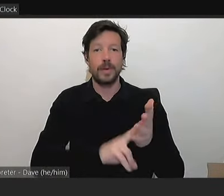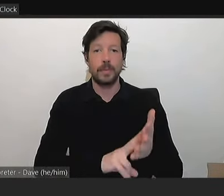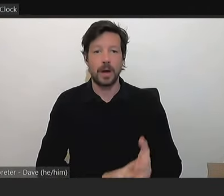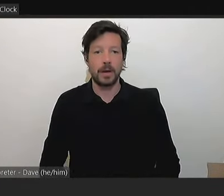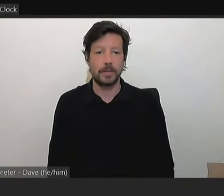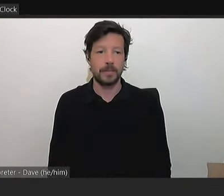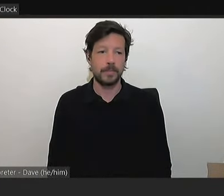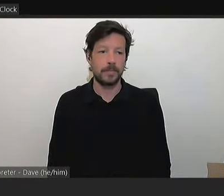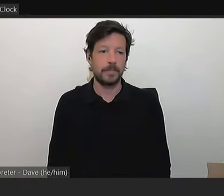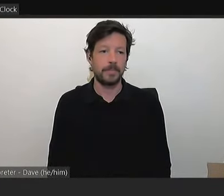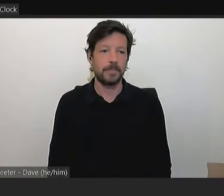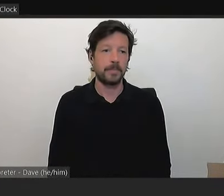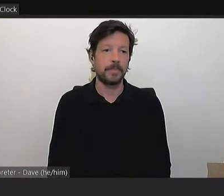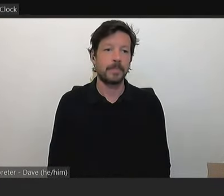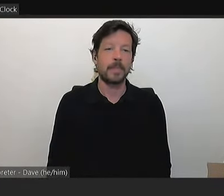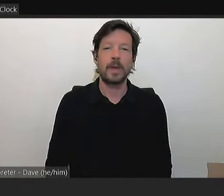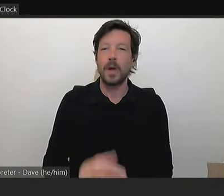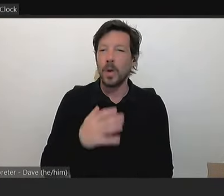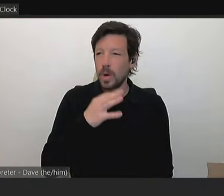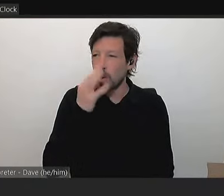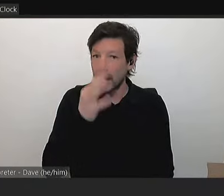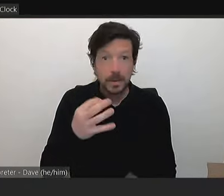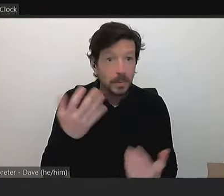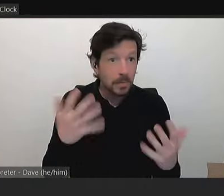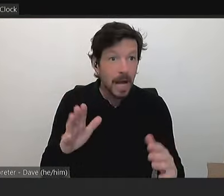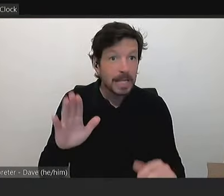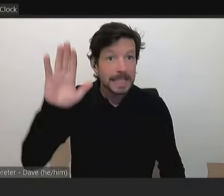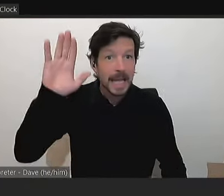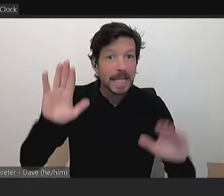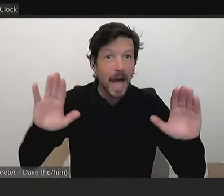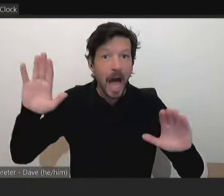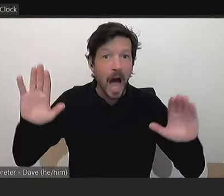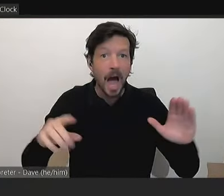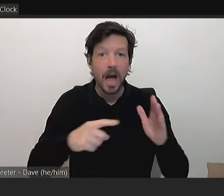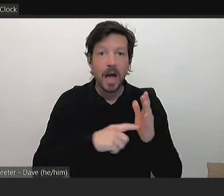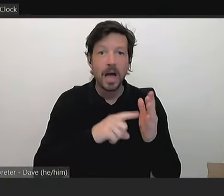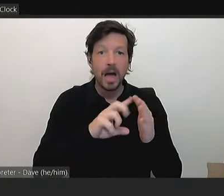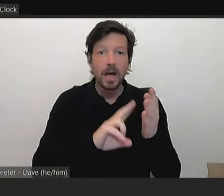Sorry, Mayor. just wanted to ask if Council's gone to tender on the golf architect.